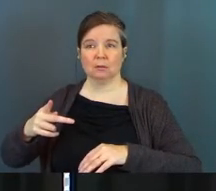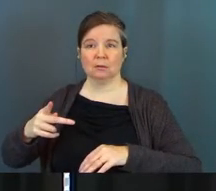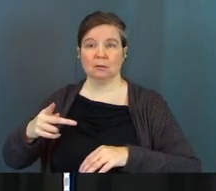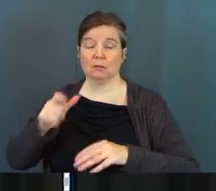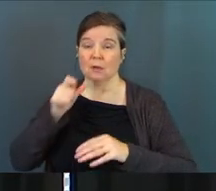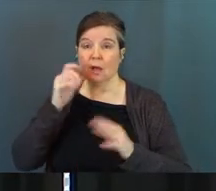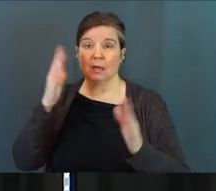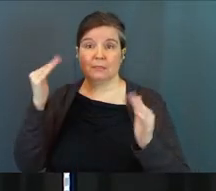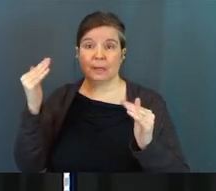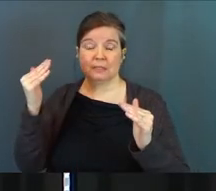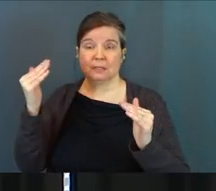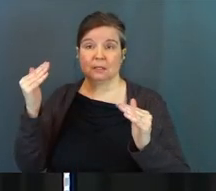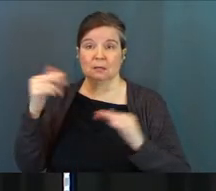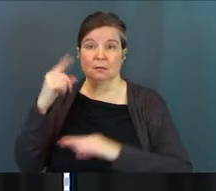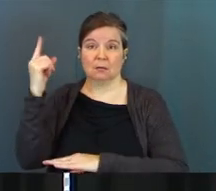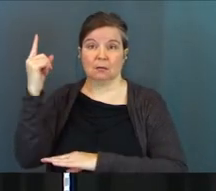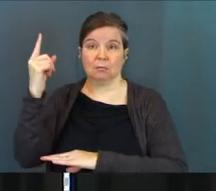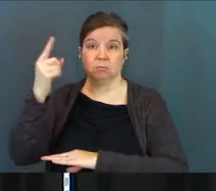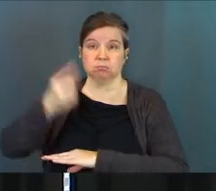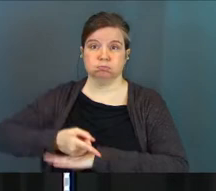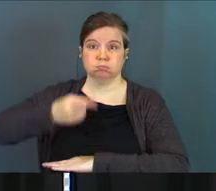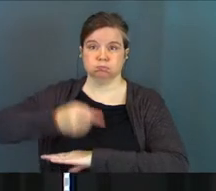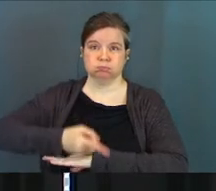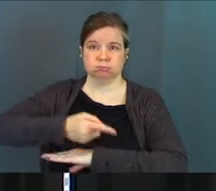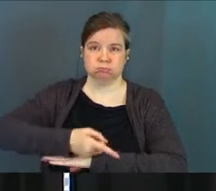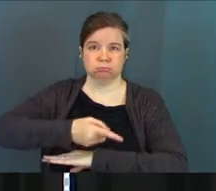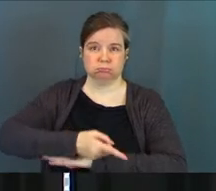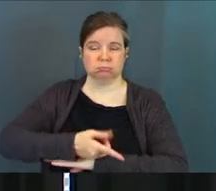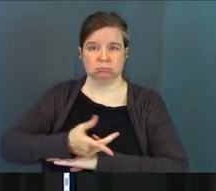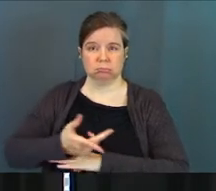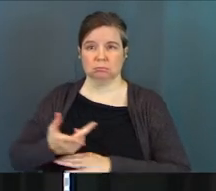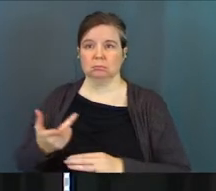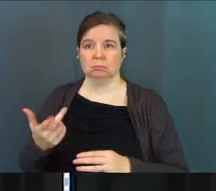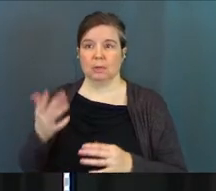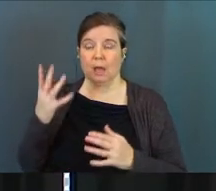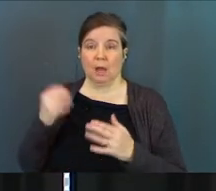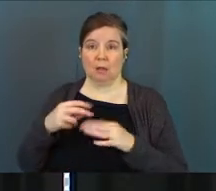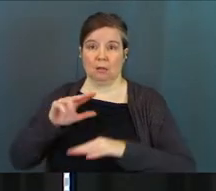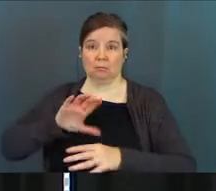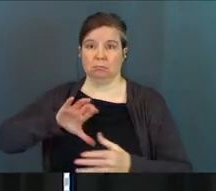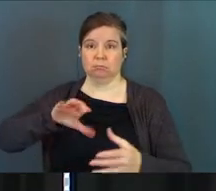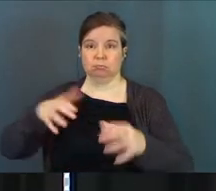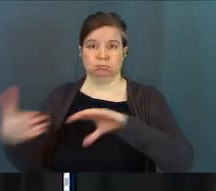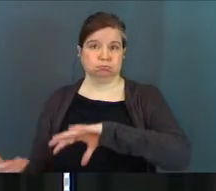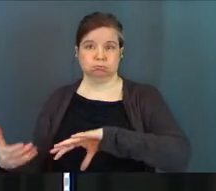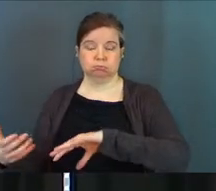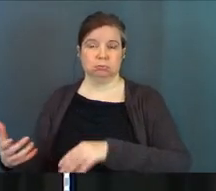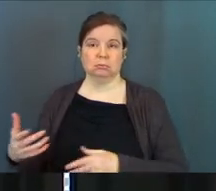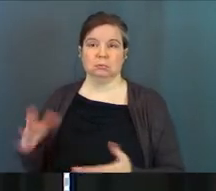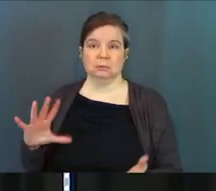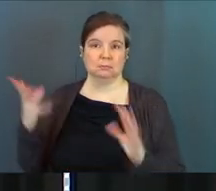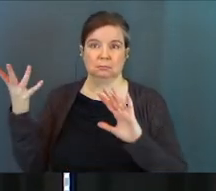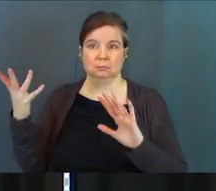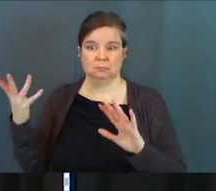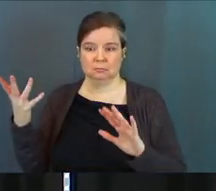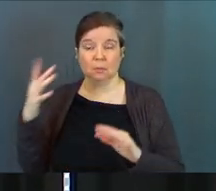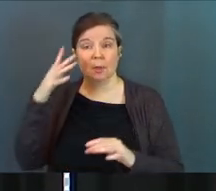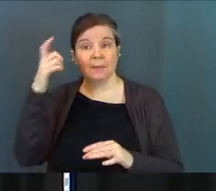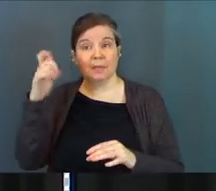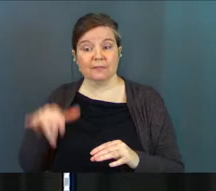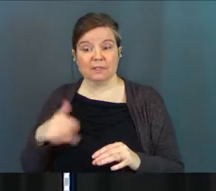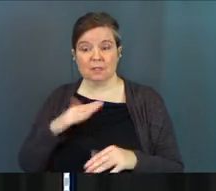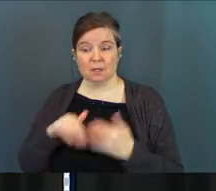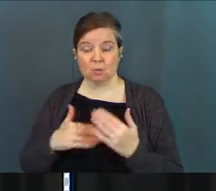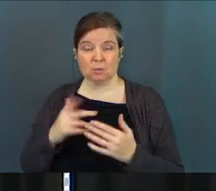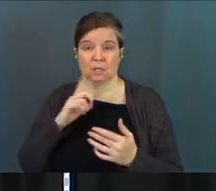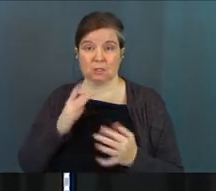unexpectedly falling over, okay? Just falling over out of the ground, just done. Because of